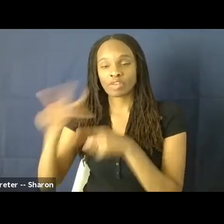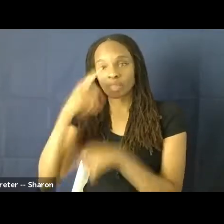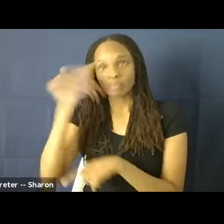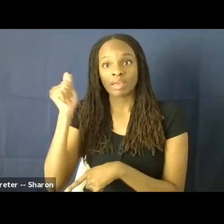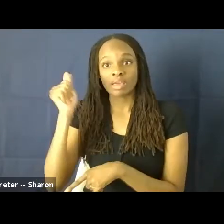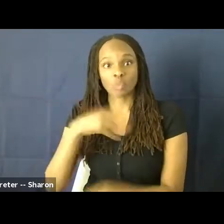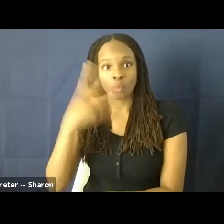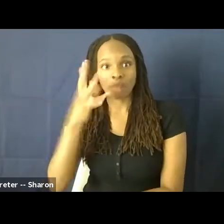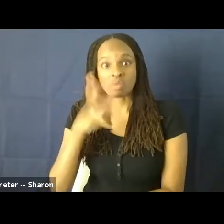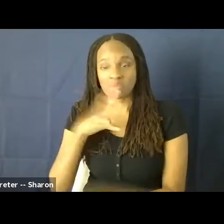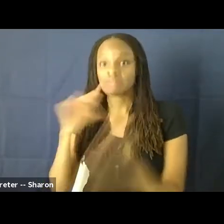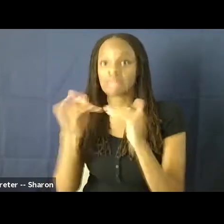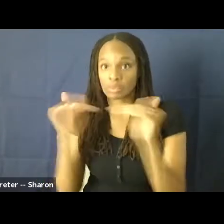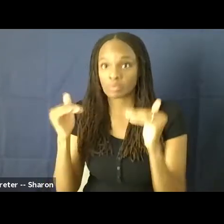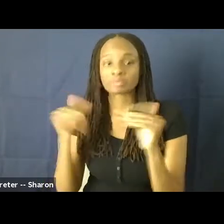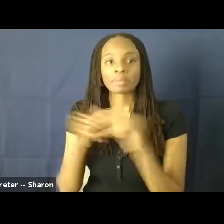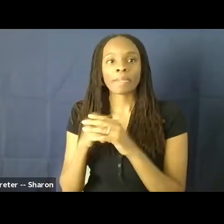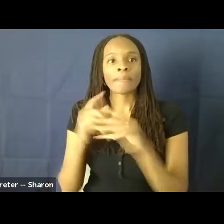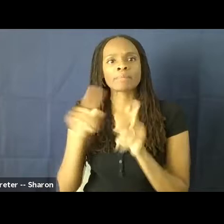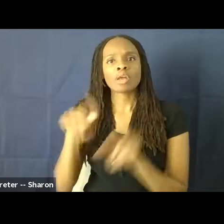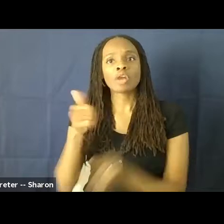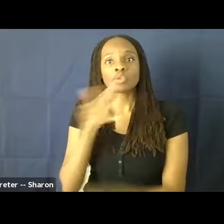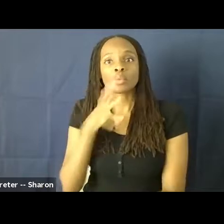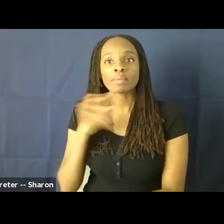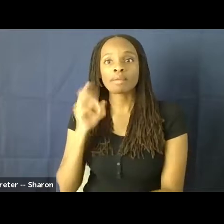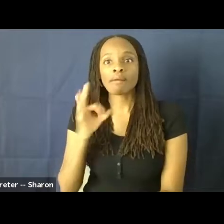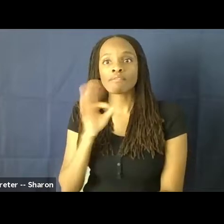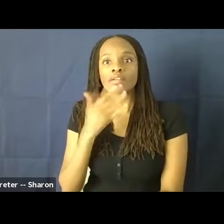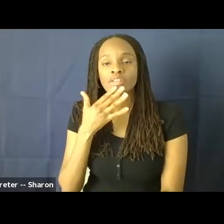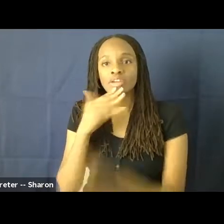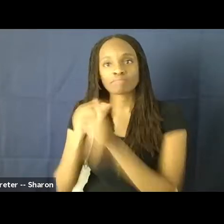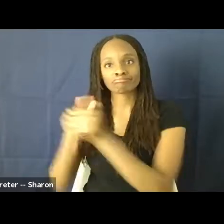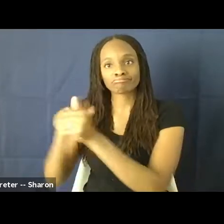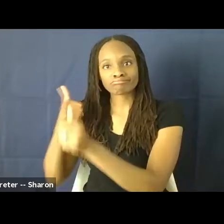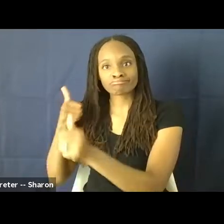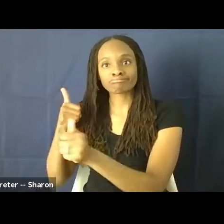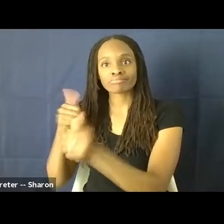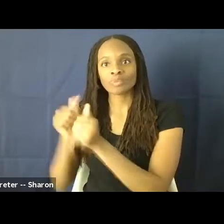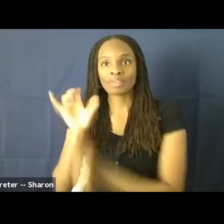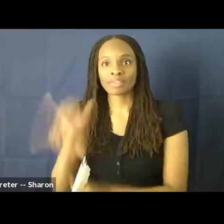rate. However, we see that other women of color are lagging behind in this realm.